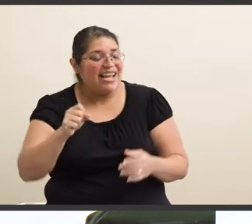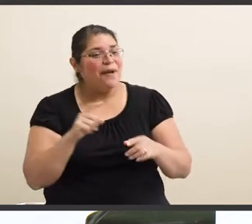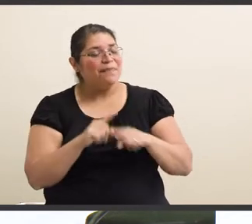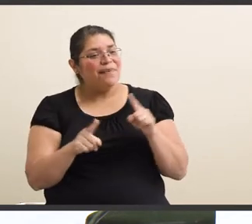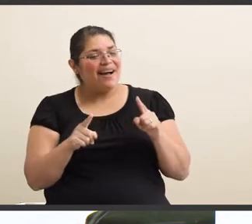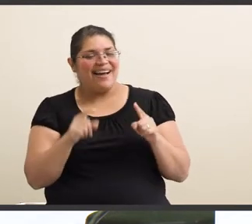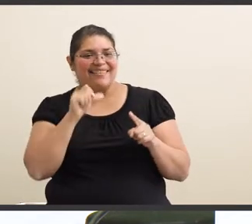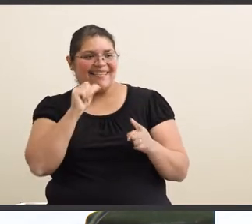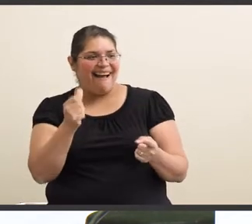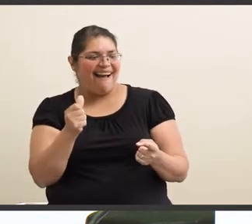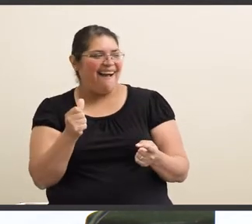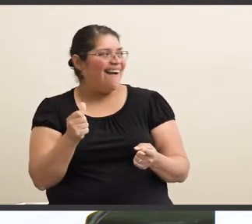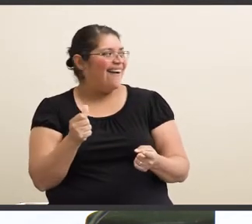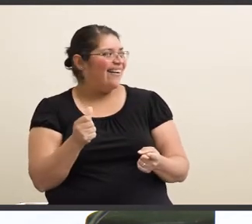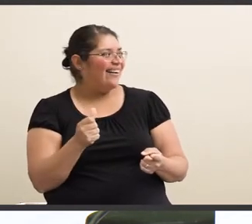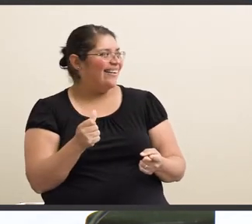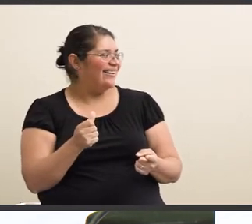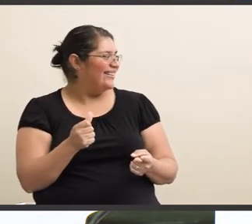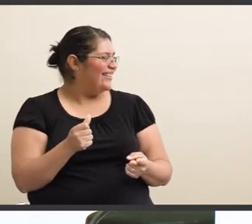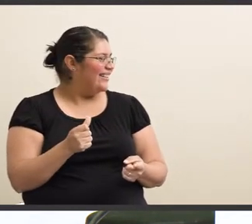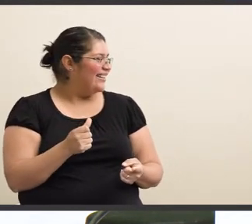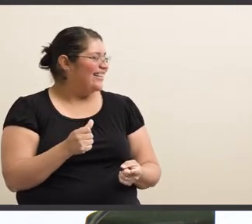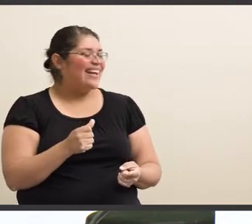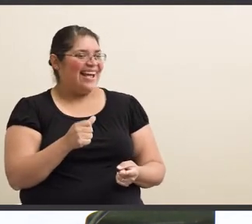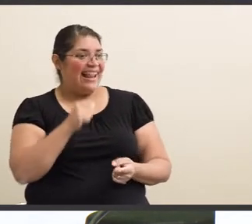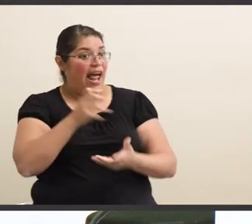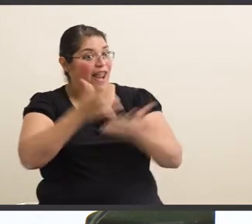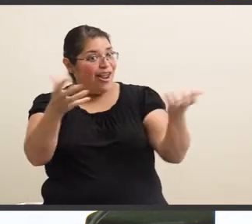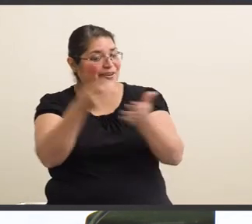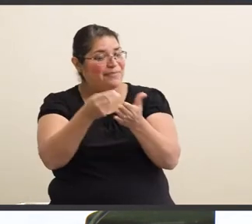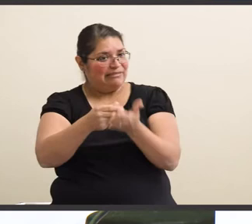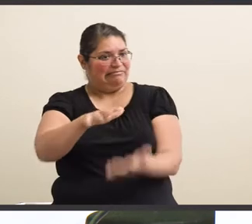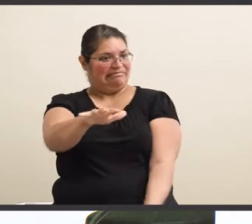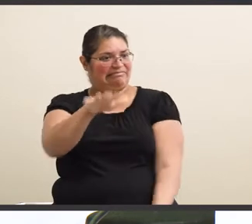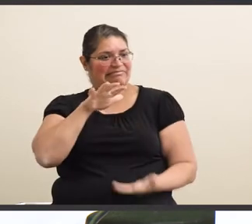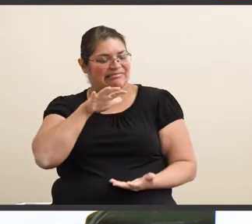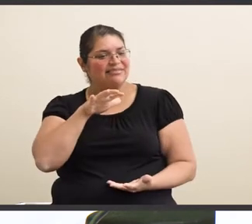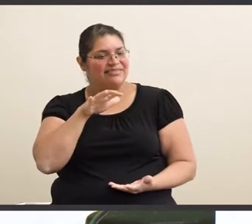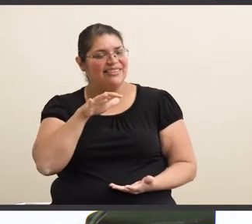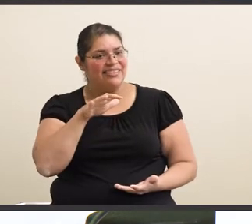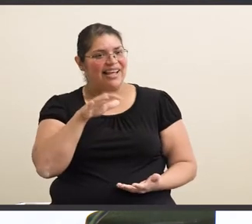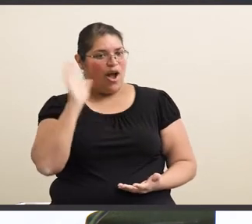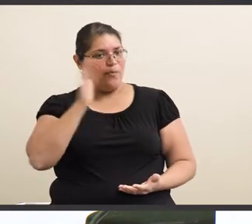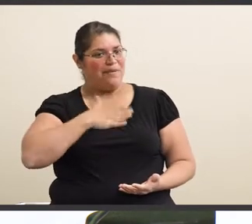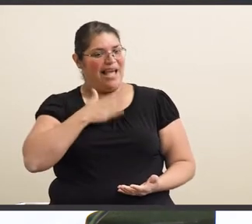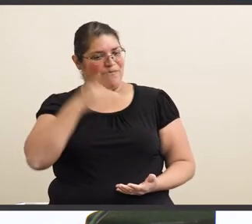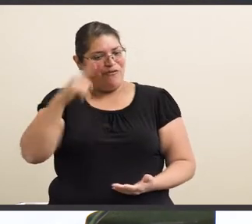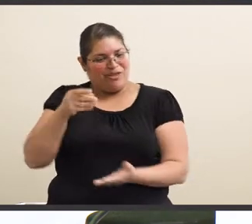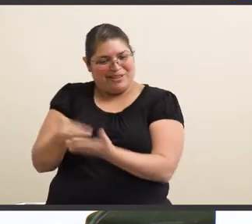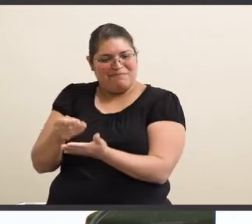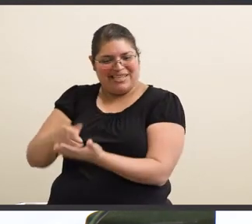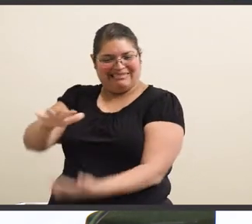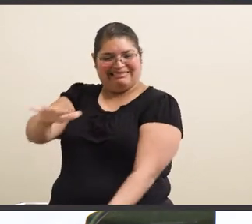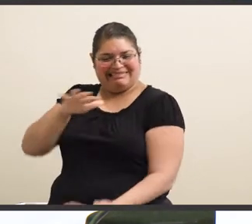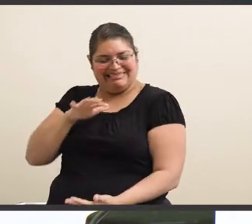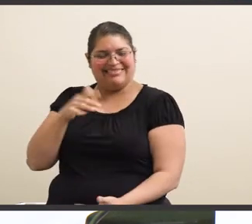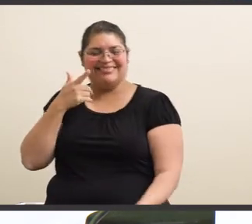But it won't, like, a lot of money. Like, I'll, I'll be happy because I have money, right?